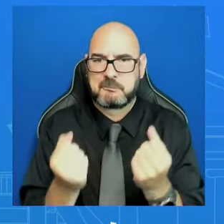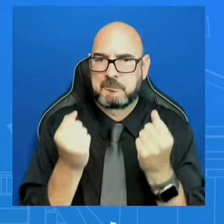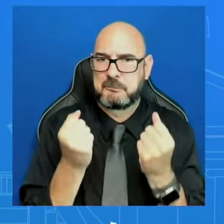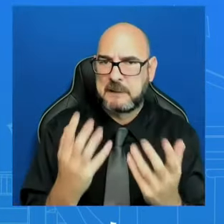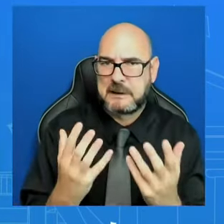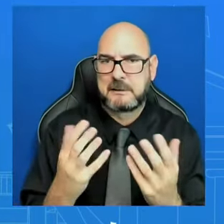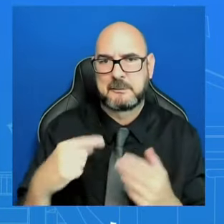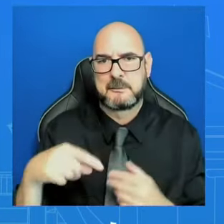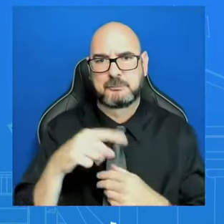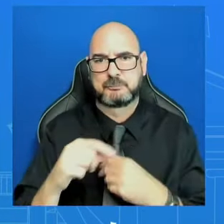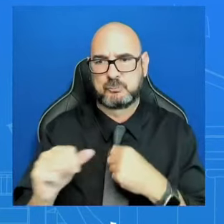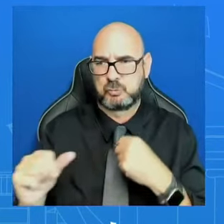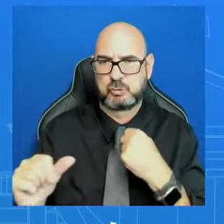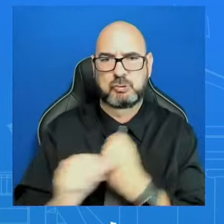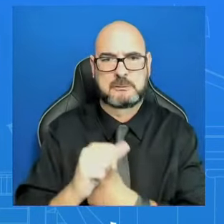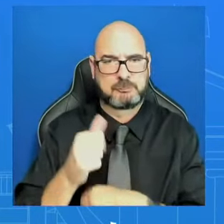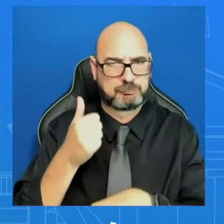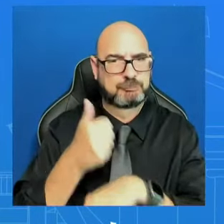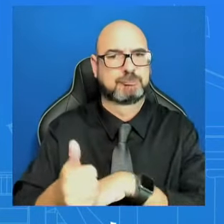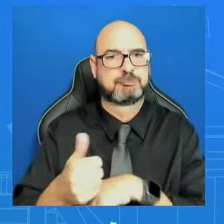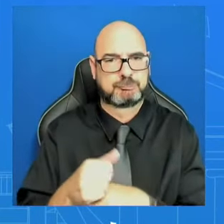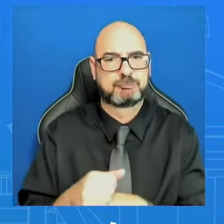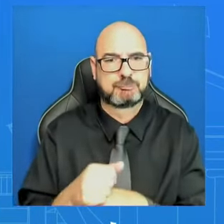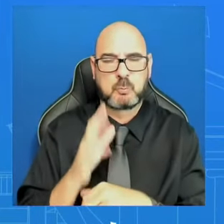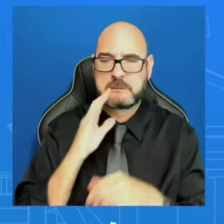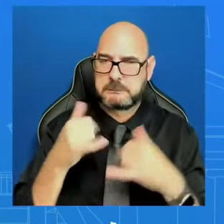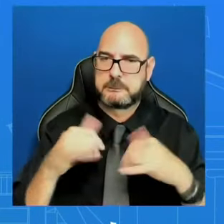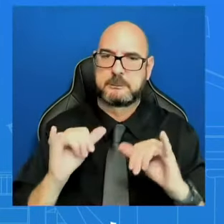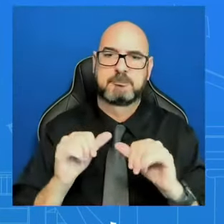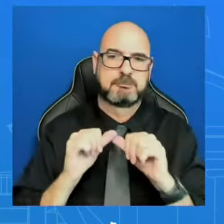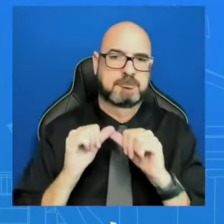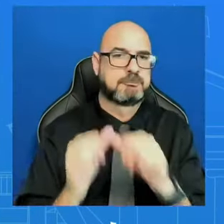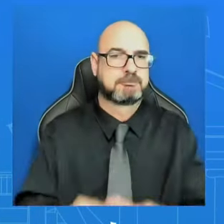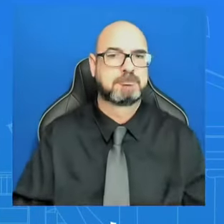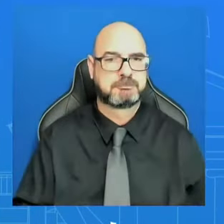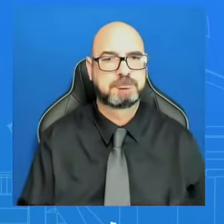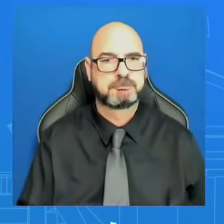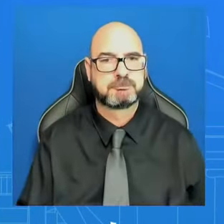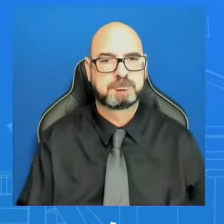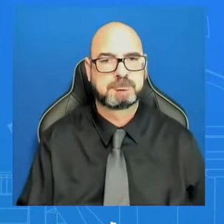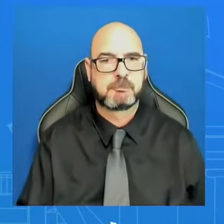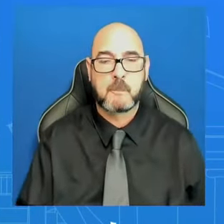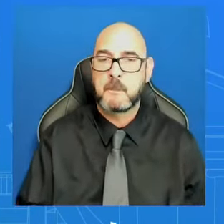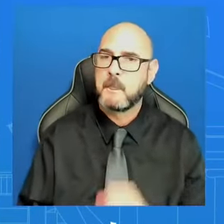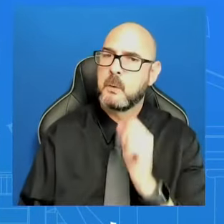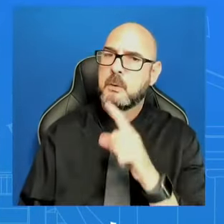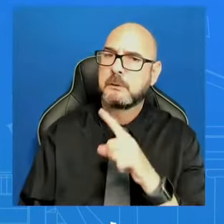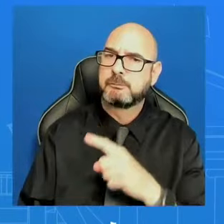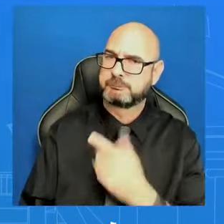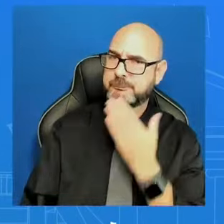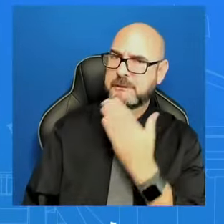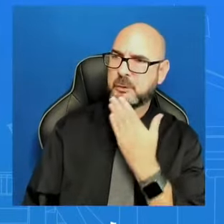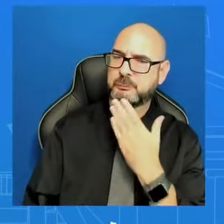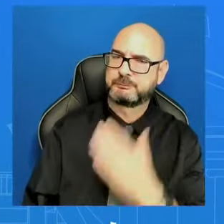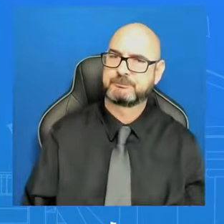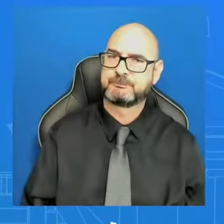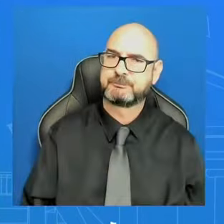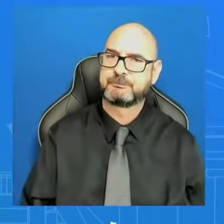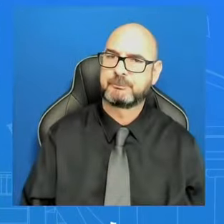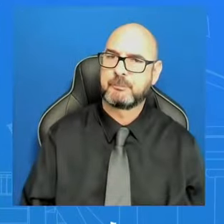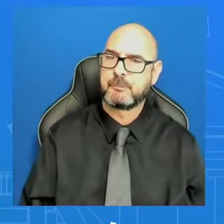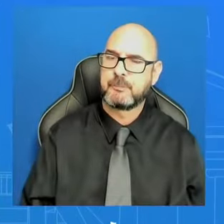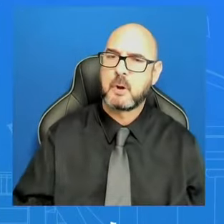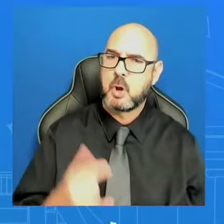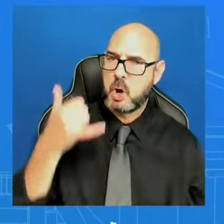ironclad. Good, Danny. Thanks, Karine. Thanks, Admiral. Just a couple of things. Firstly, how long did this call last? It was about 30 minutes or so.